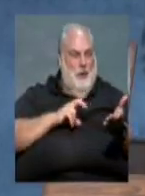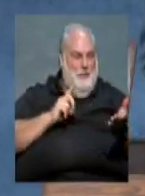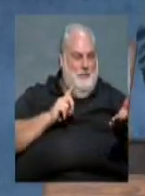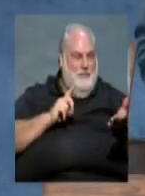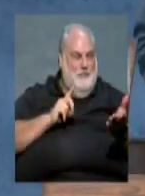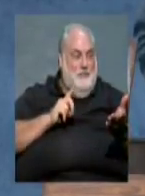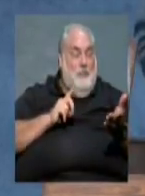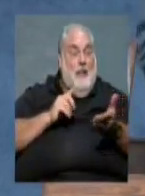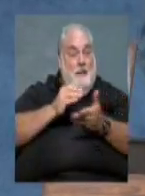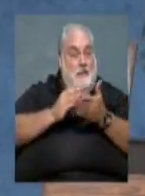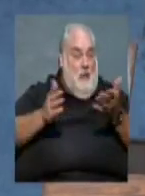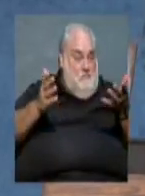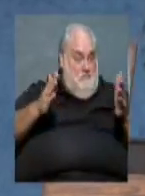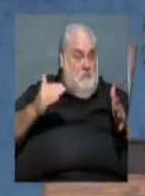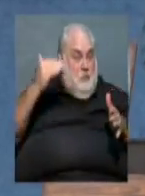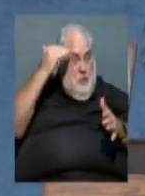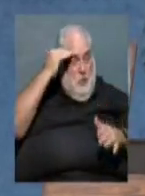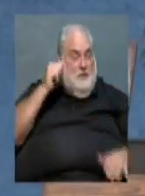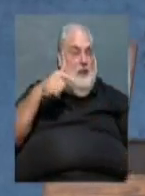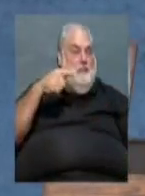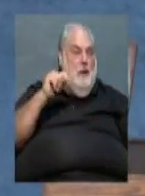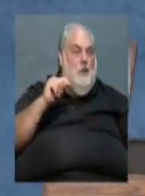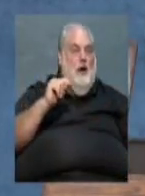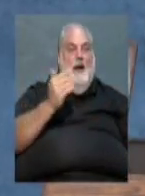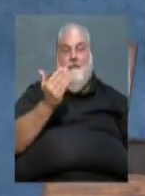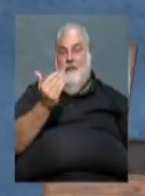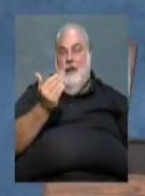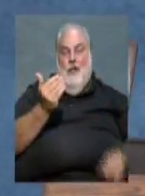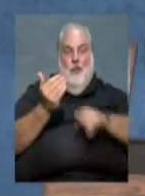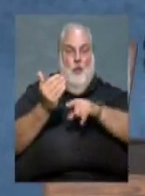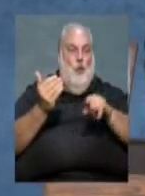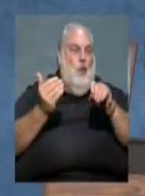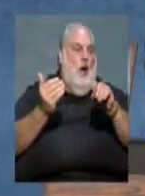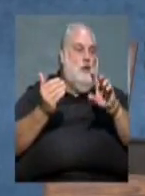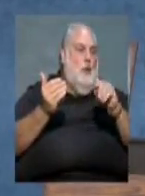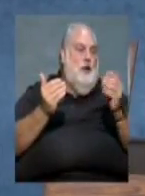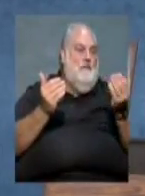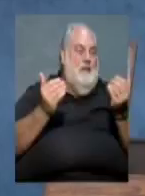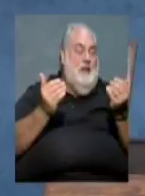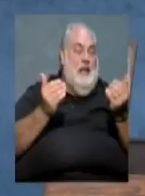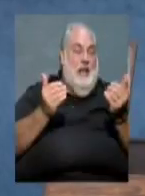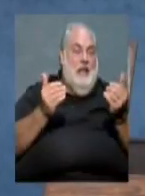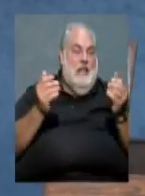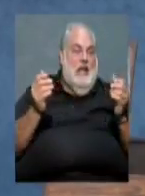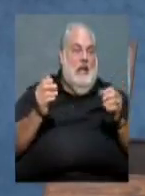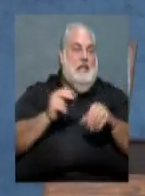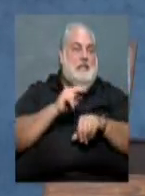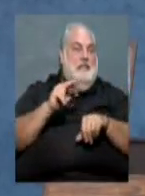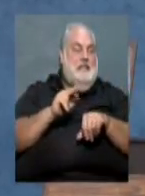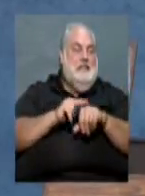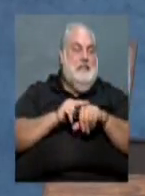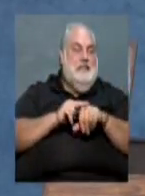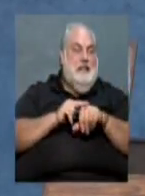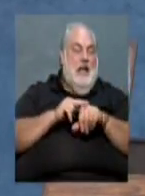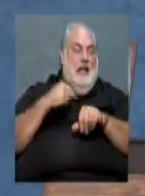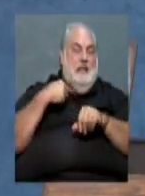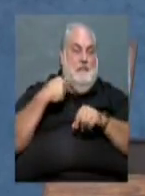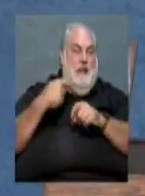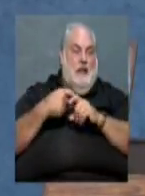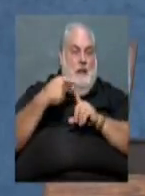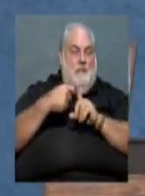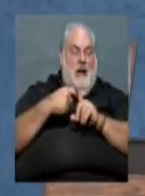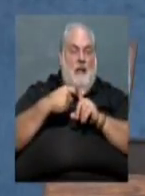As some of you may know, September 15th through October 15th is recognized as Hispanic Heritage Month